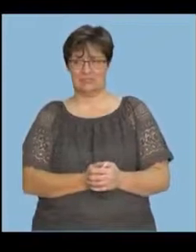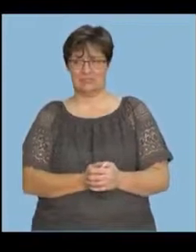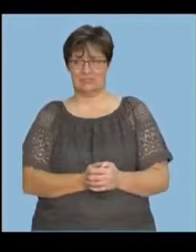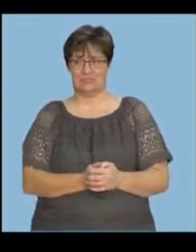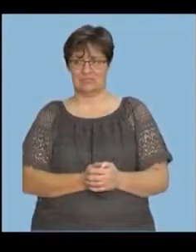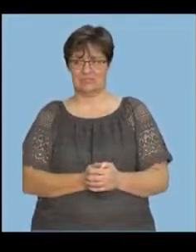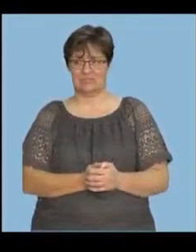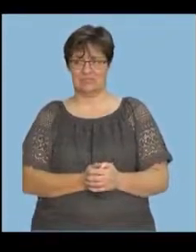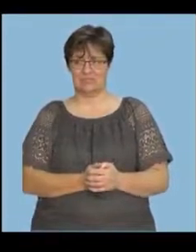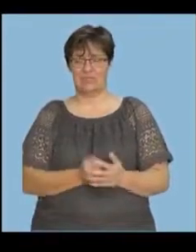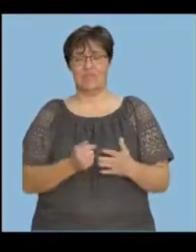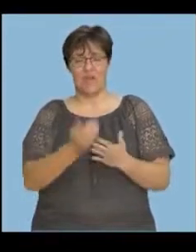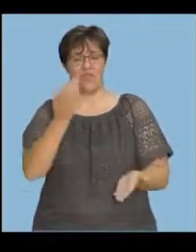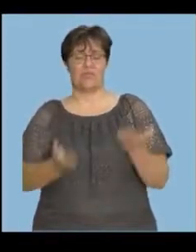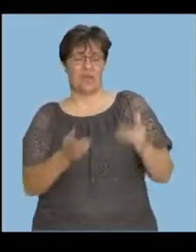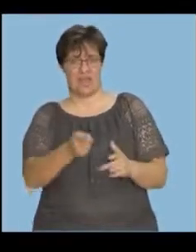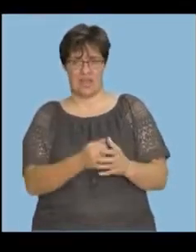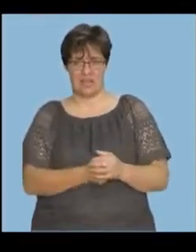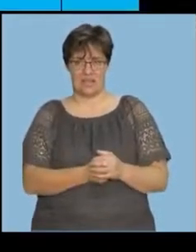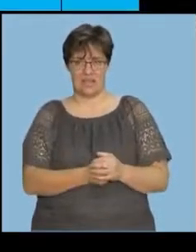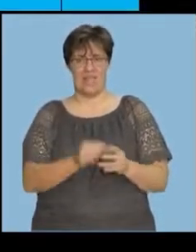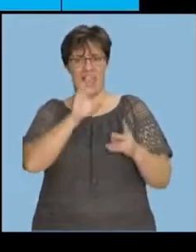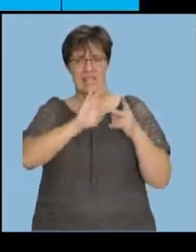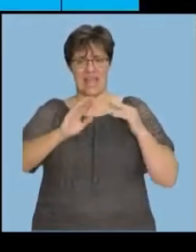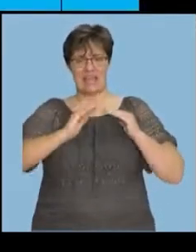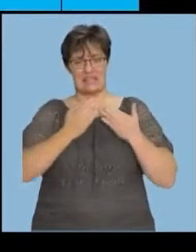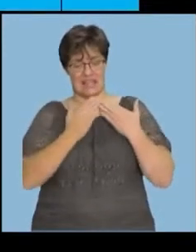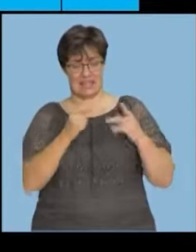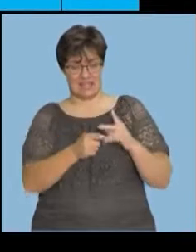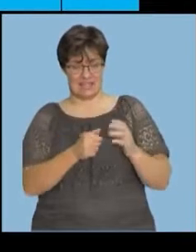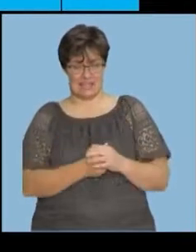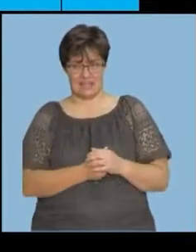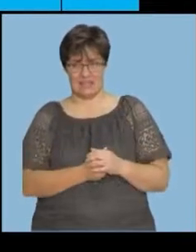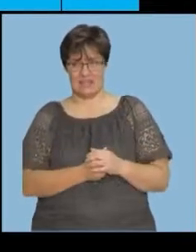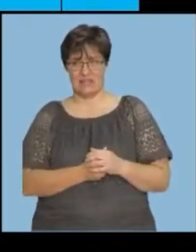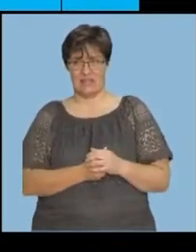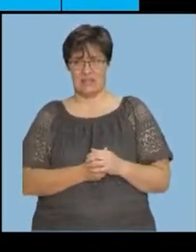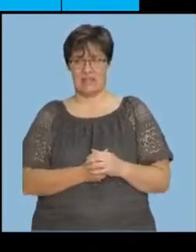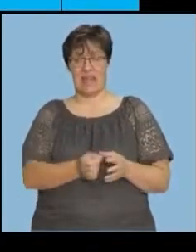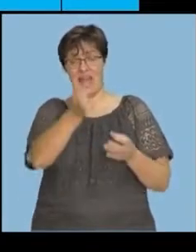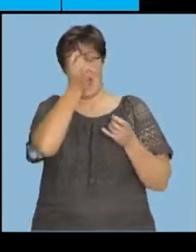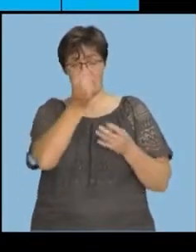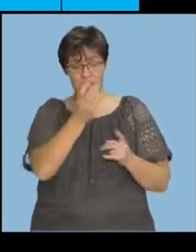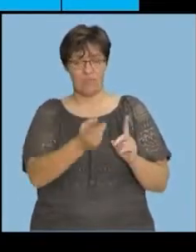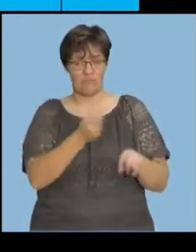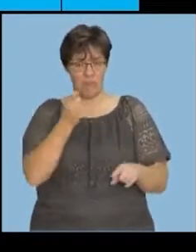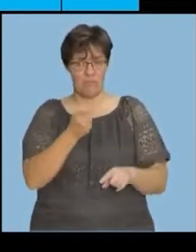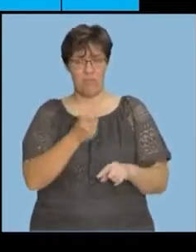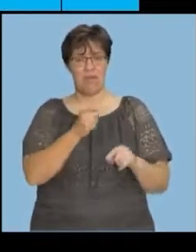So, we're going to compare. So, this is a case study. So, the data is from